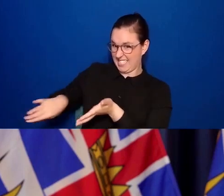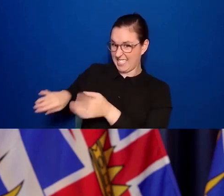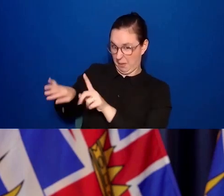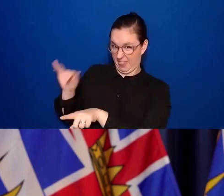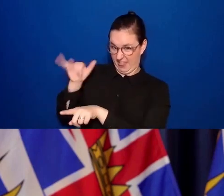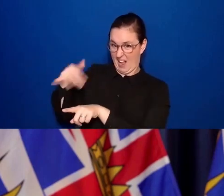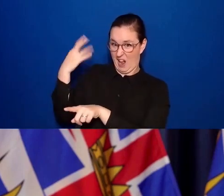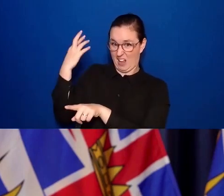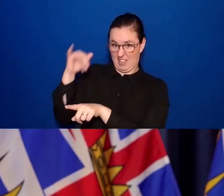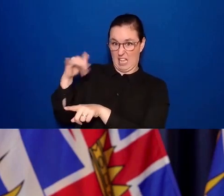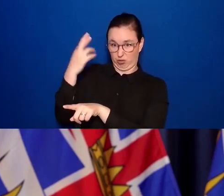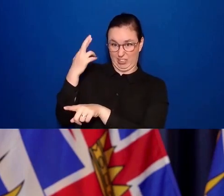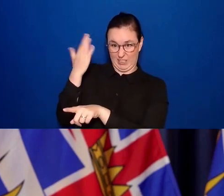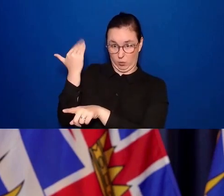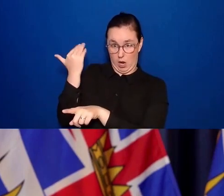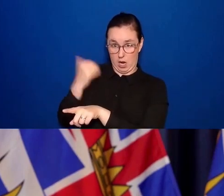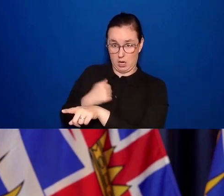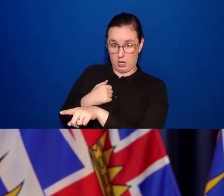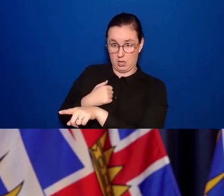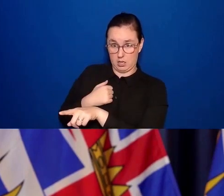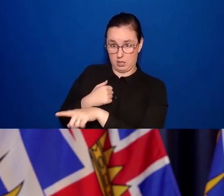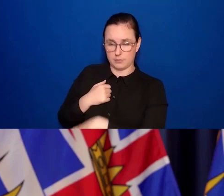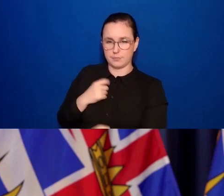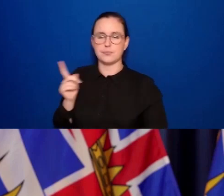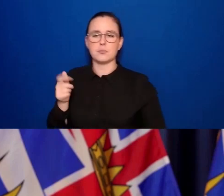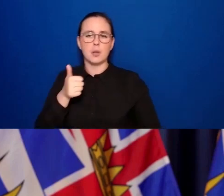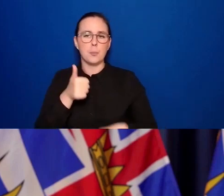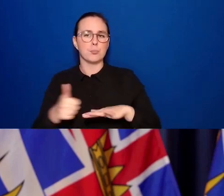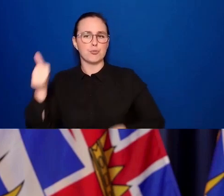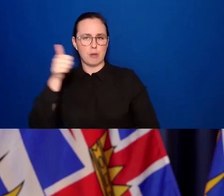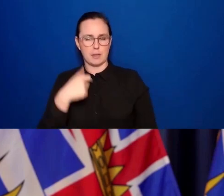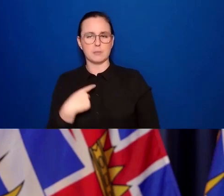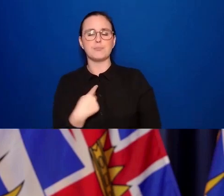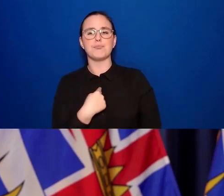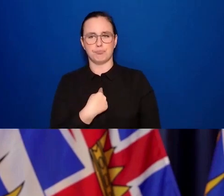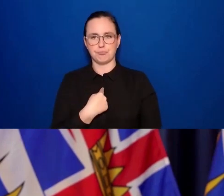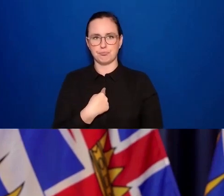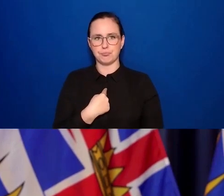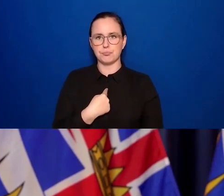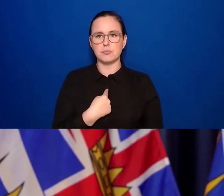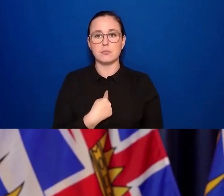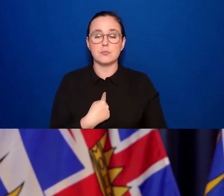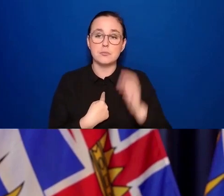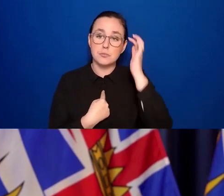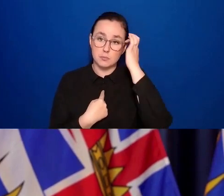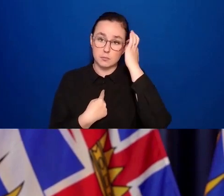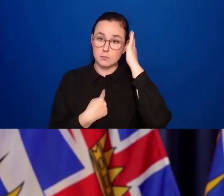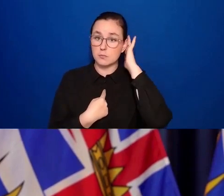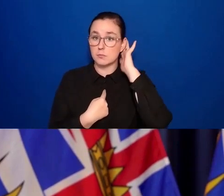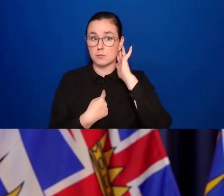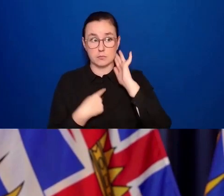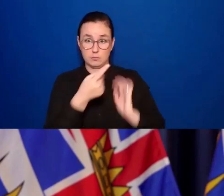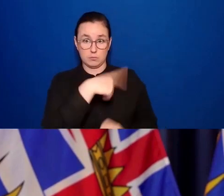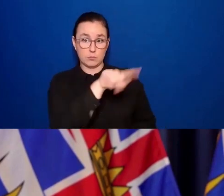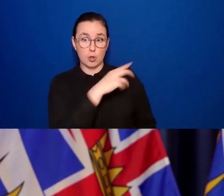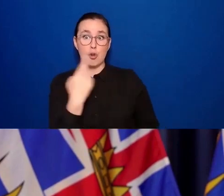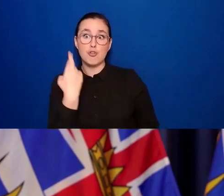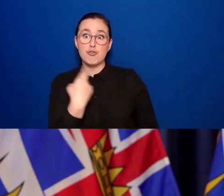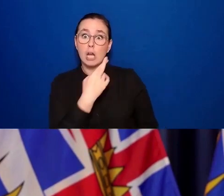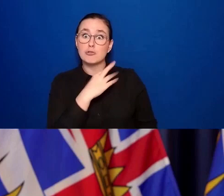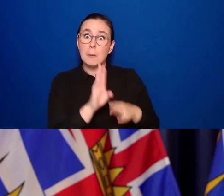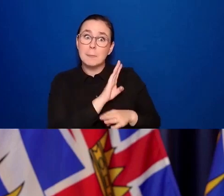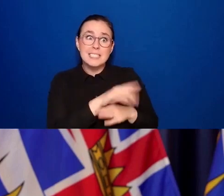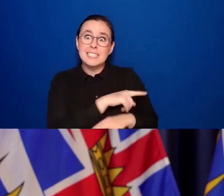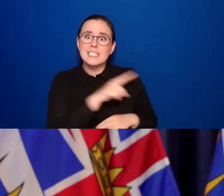I will say at the front end that the hospitality sector was enthusiastic about this. Because they want to make sure that they stay